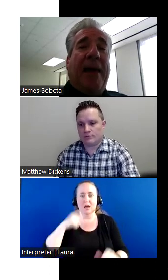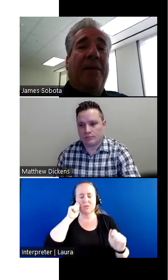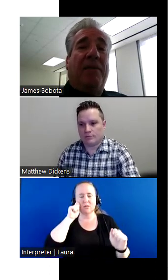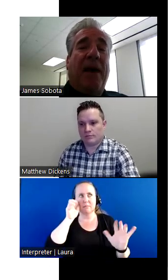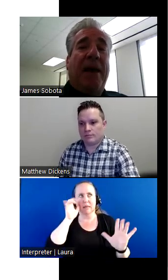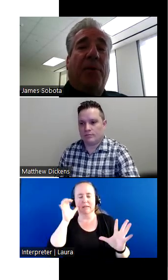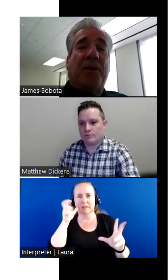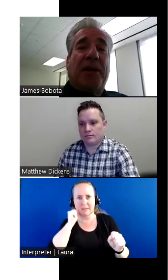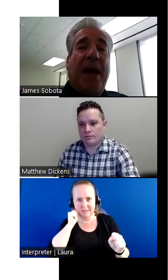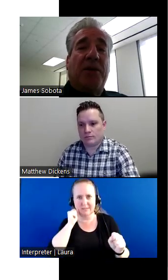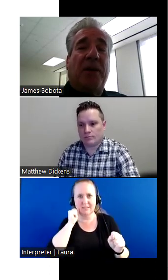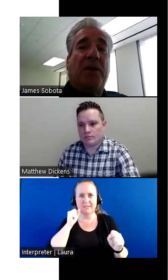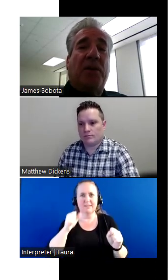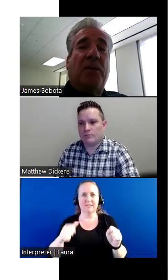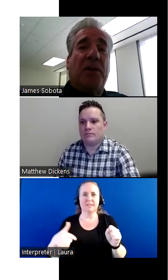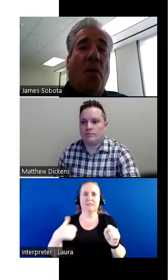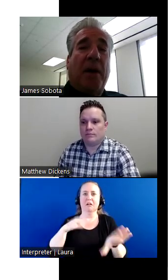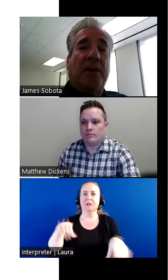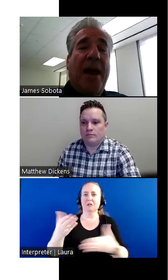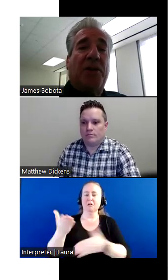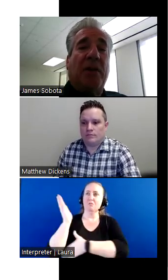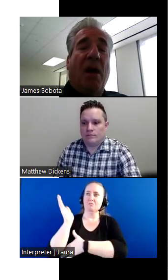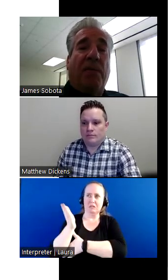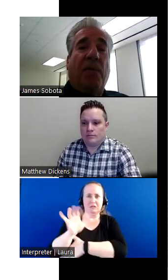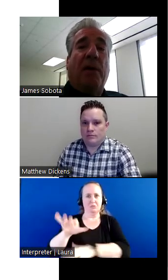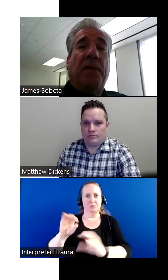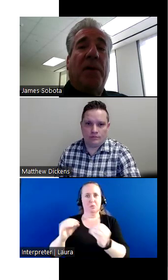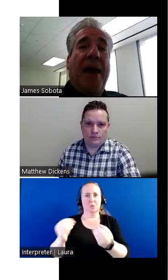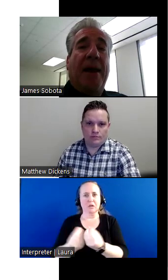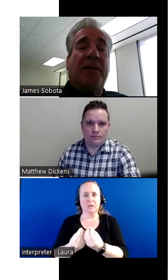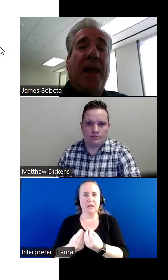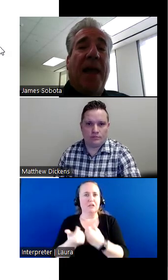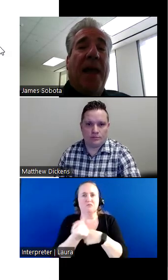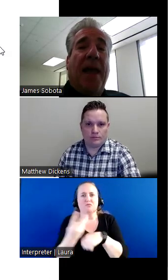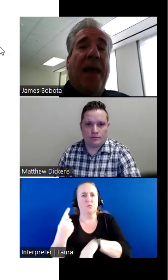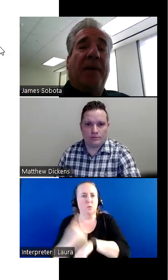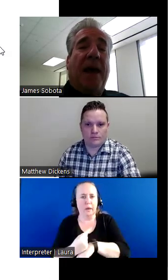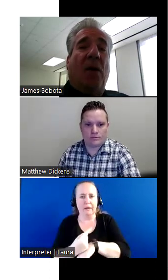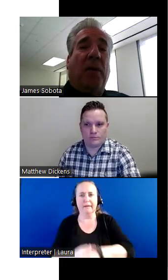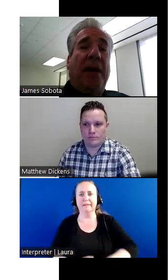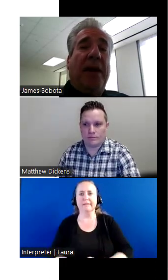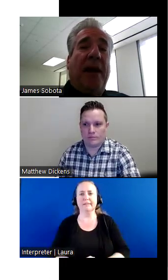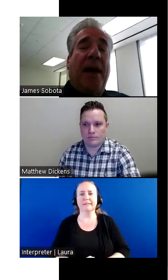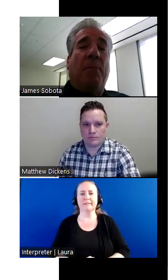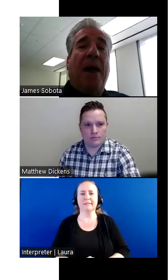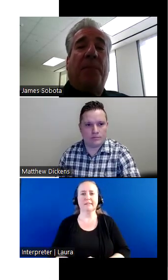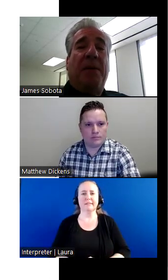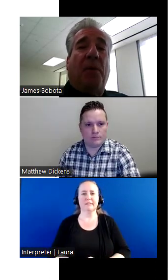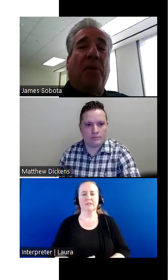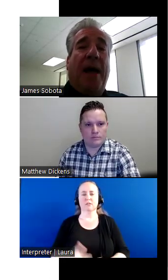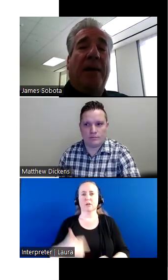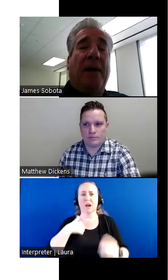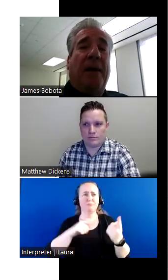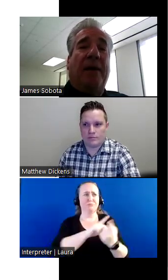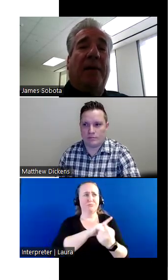I gave a presentation to this organization for a few days. And not only I met